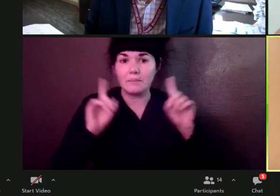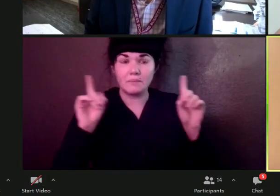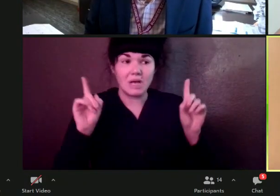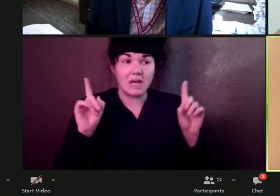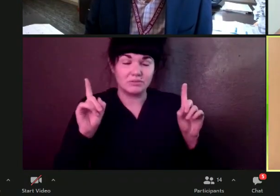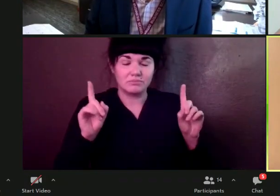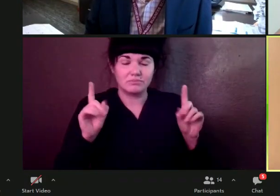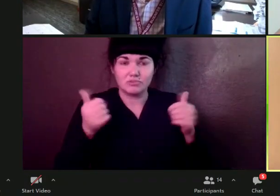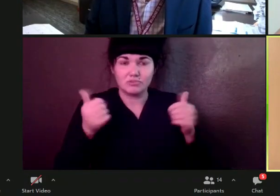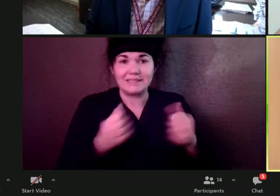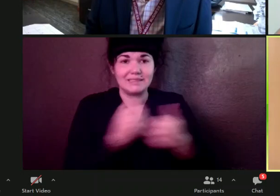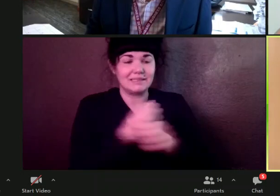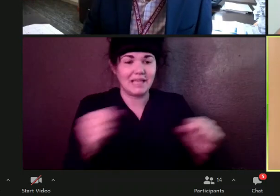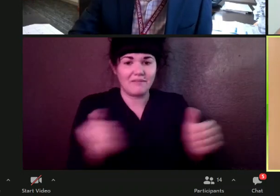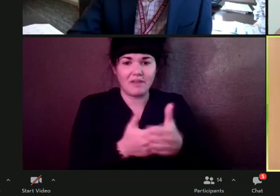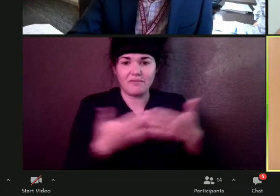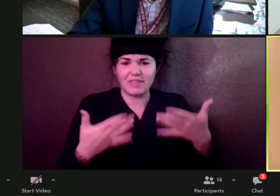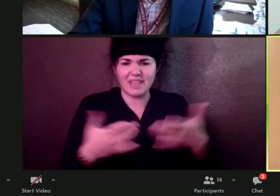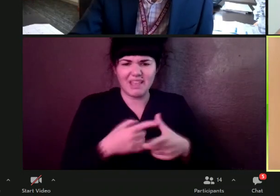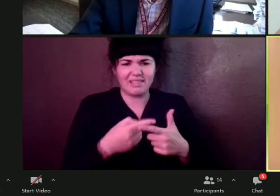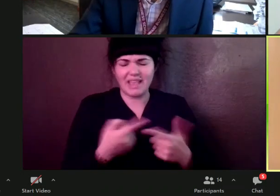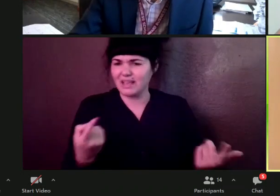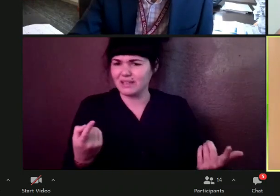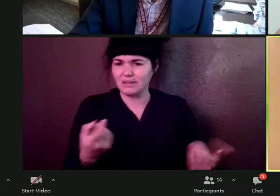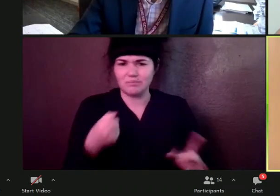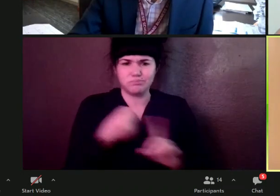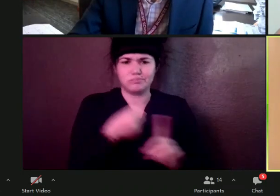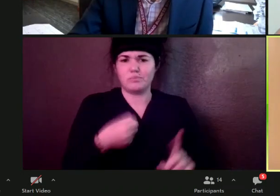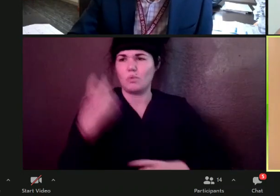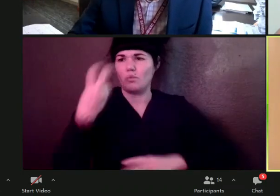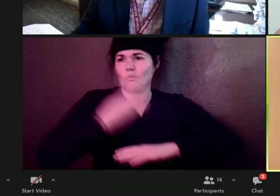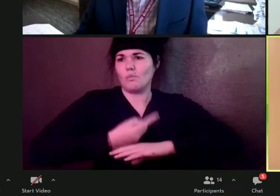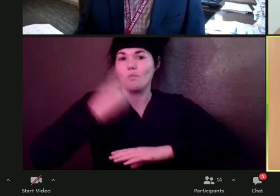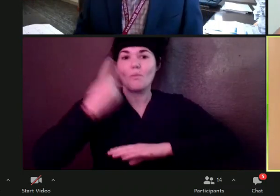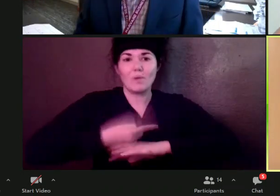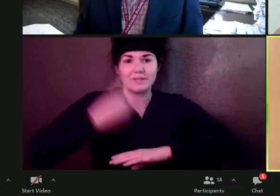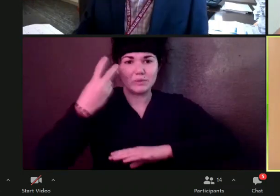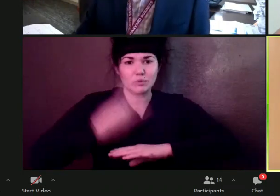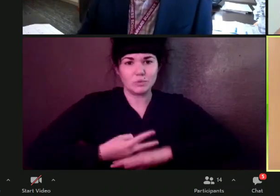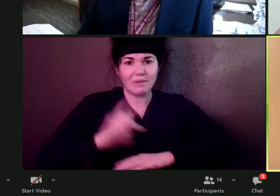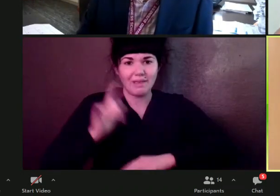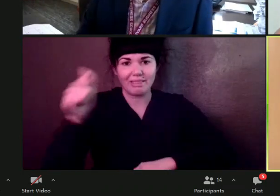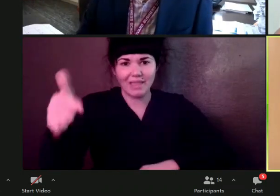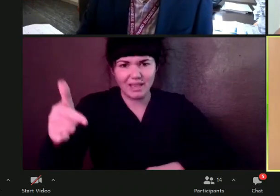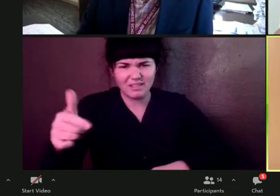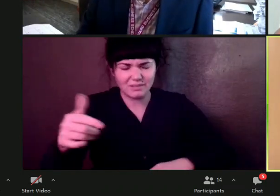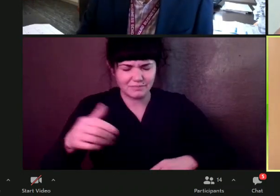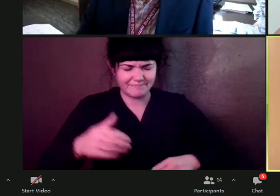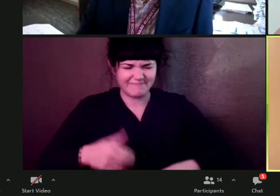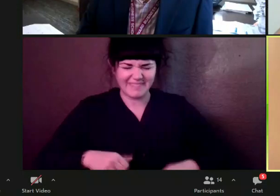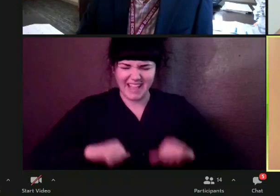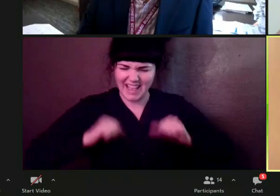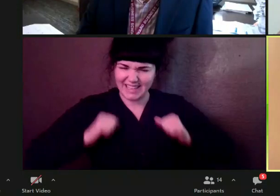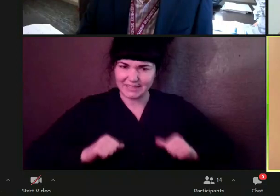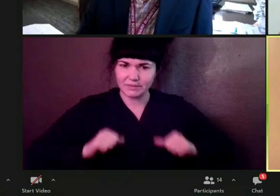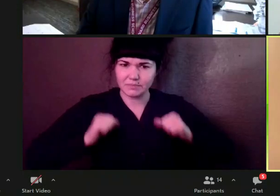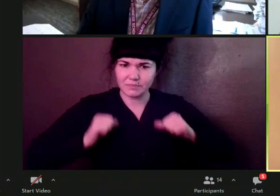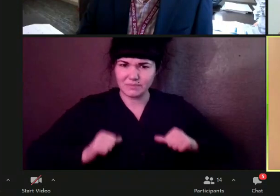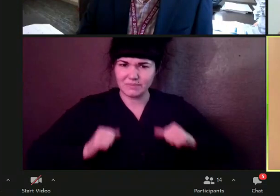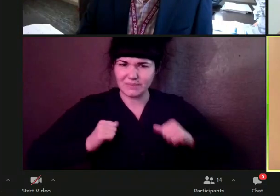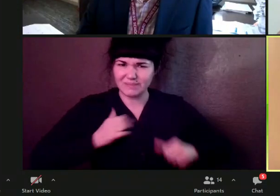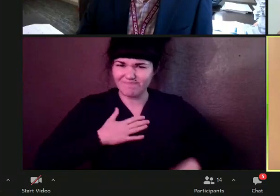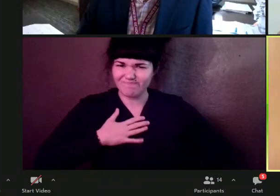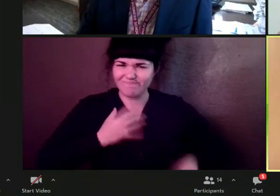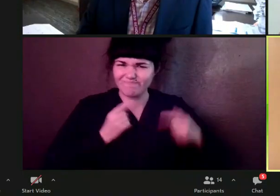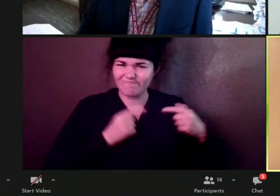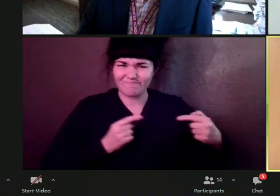started to have back to back asthma attacks and I just couldn't figure out what it was because I didn't, I didn't smell anything.